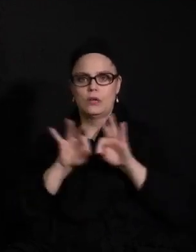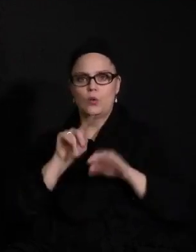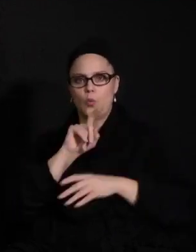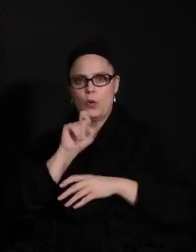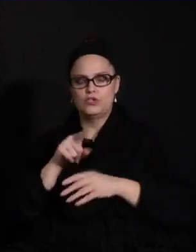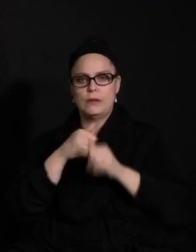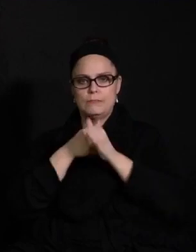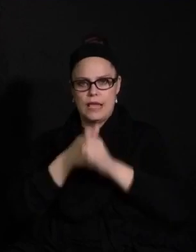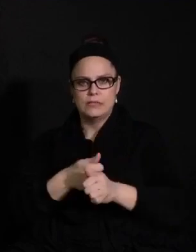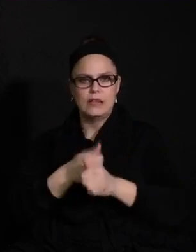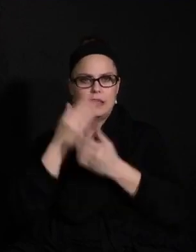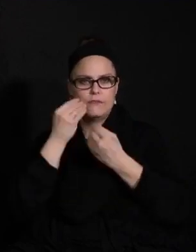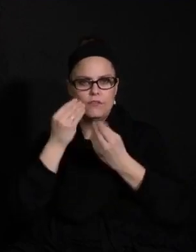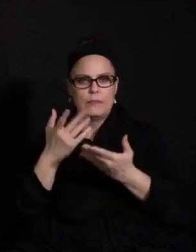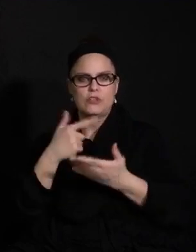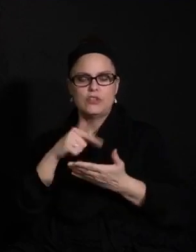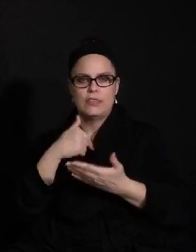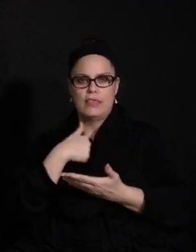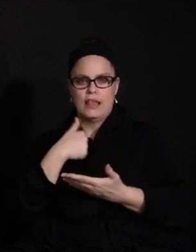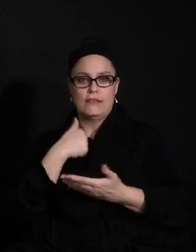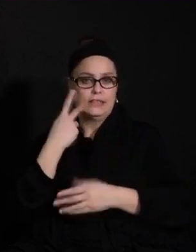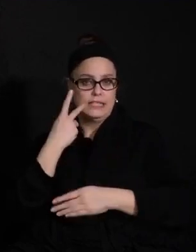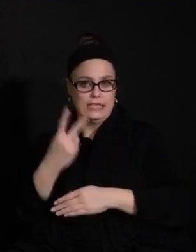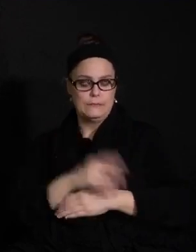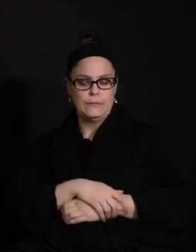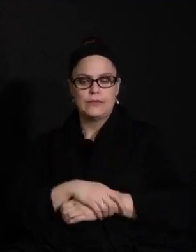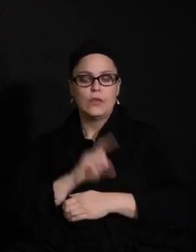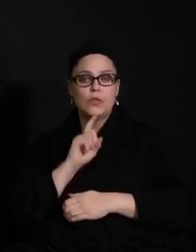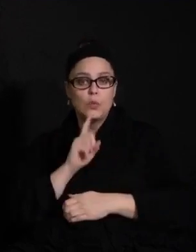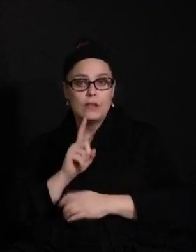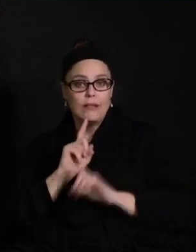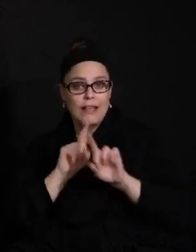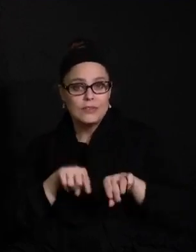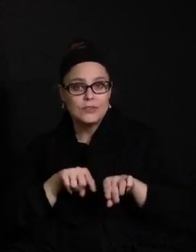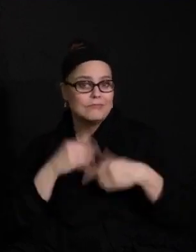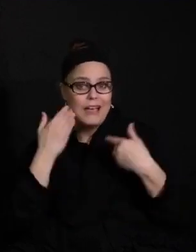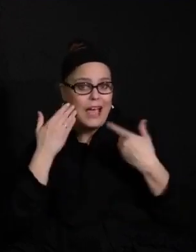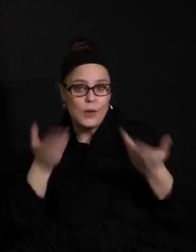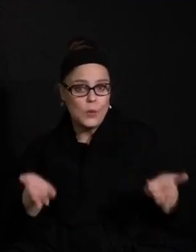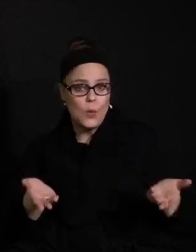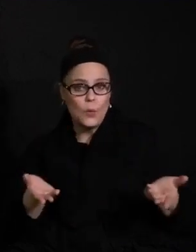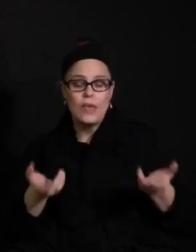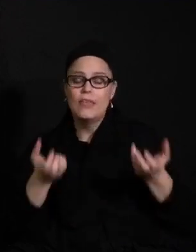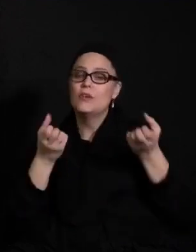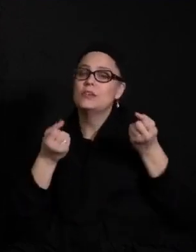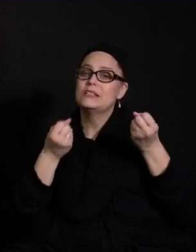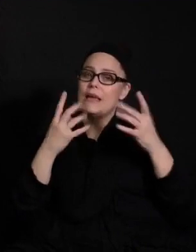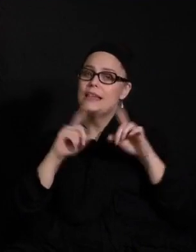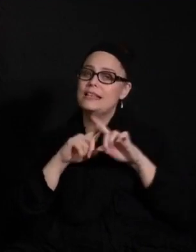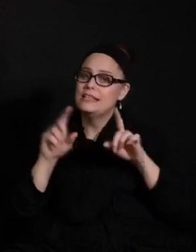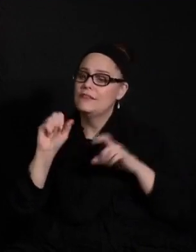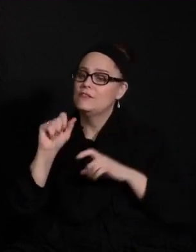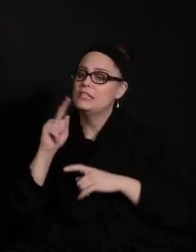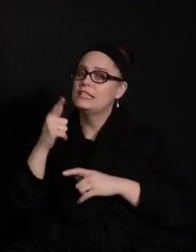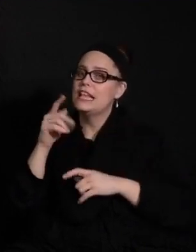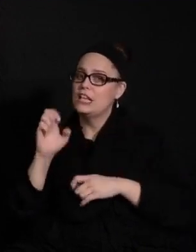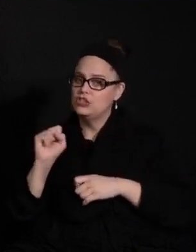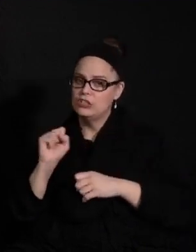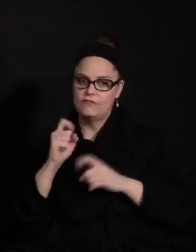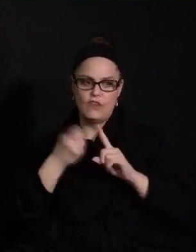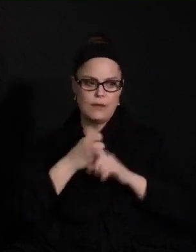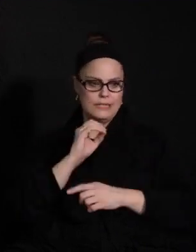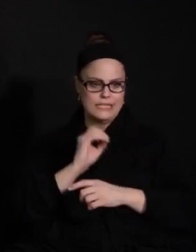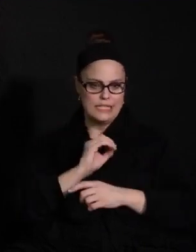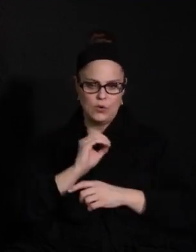some of the information that I've seen. And the real answer to that is I don't know. I mean, there are many different stages of a pandemic, you know, from zero